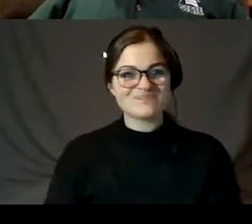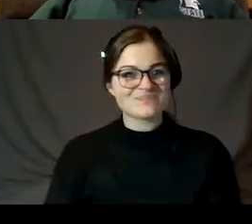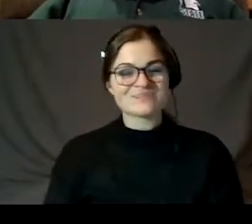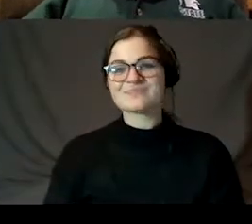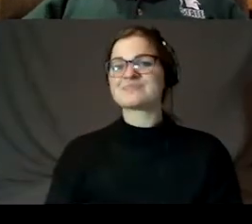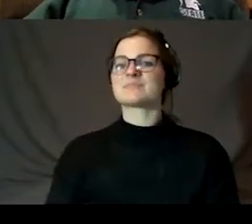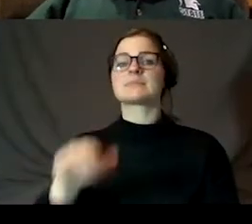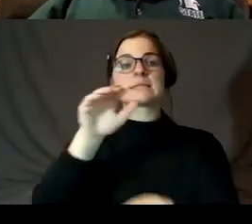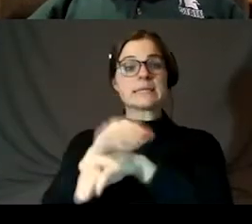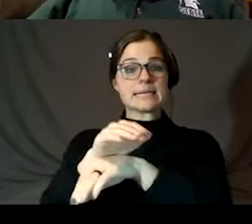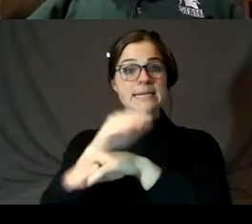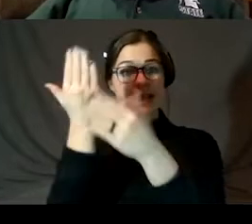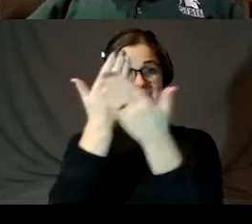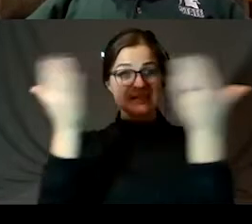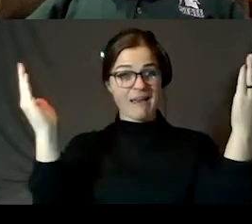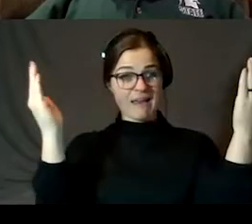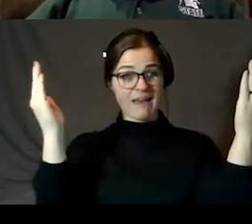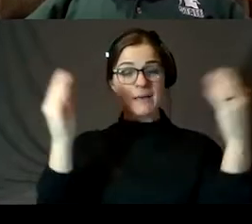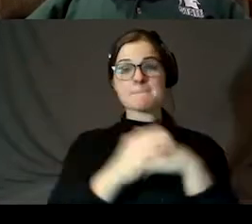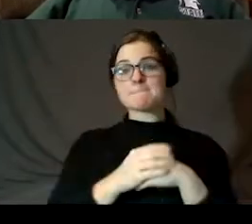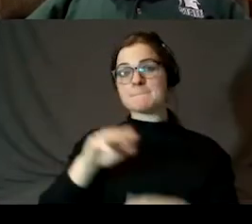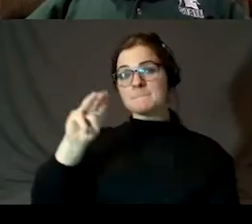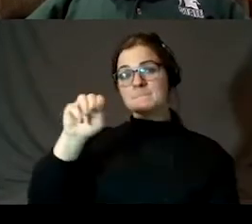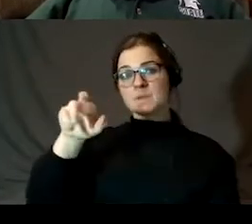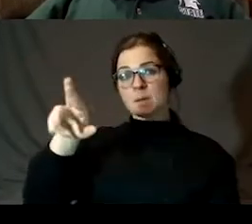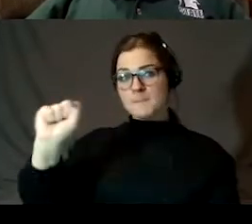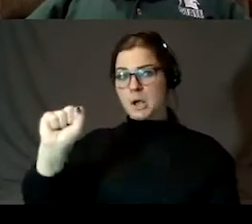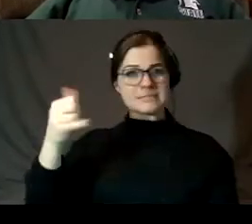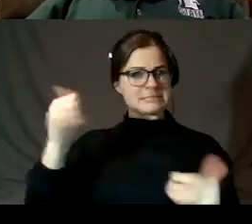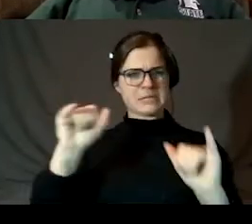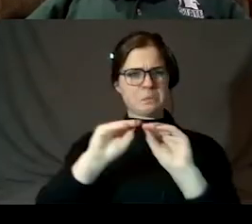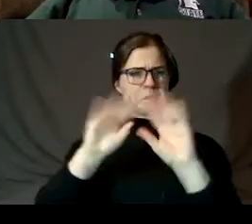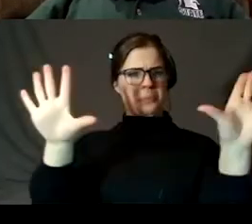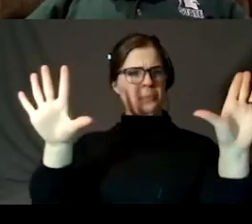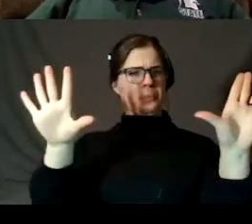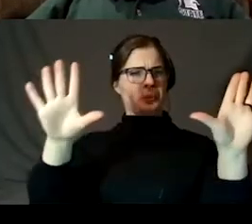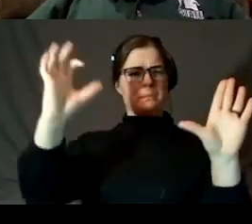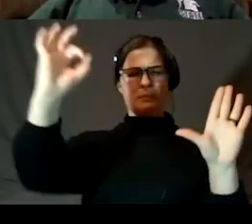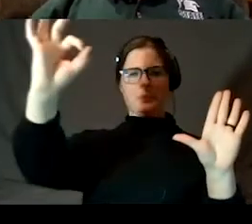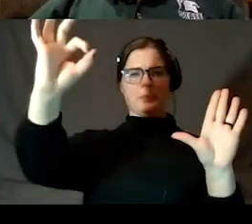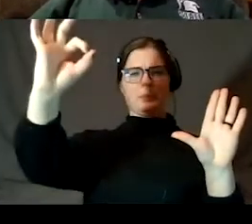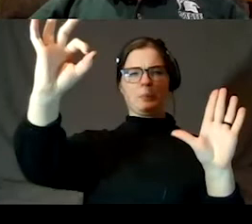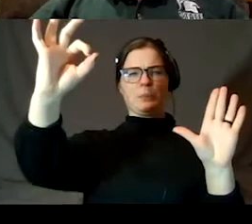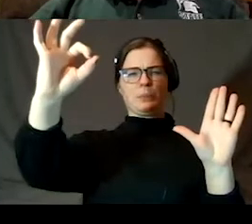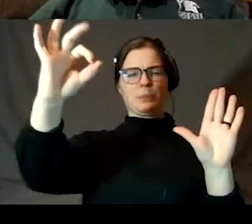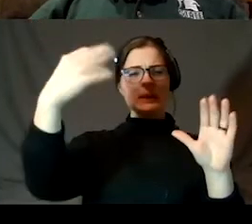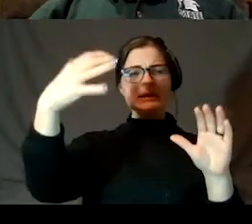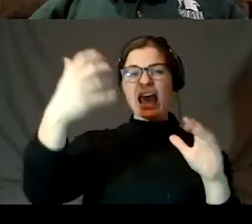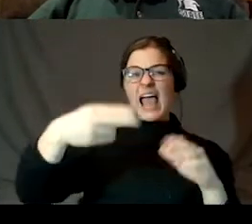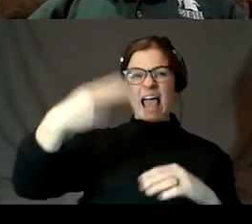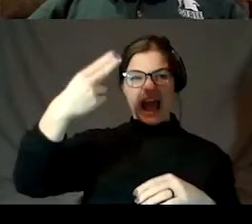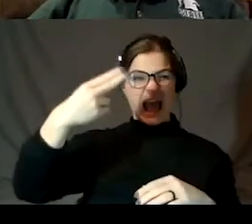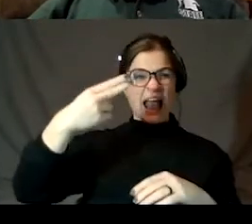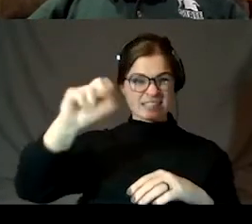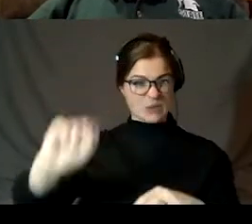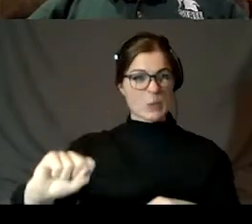Night skies. Mars continues to dominate the evening sky. It's very high in the south. It's